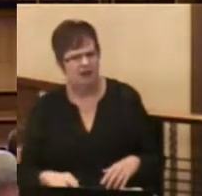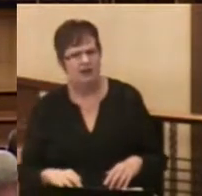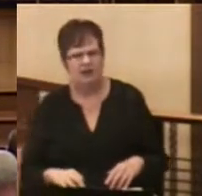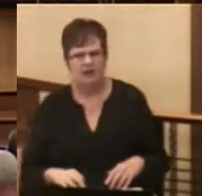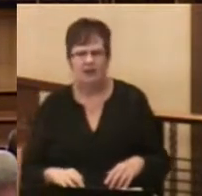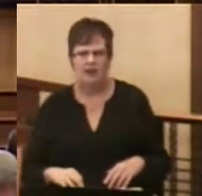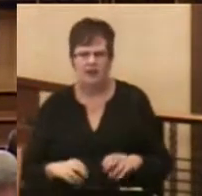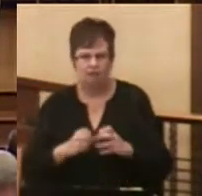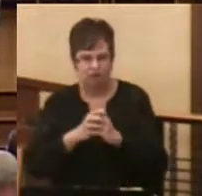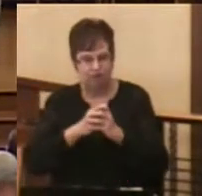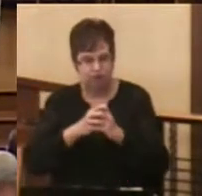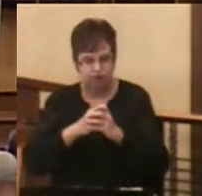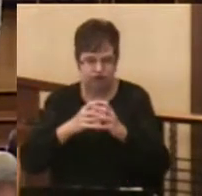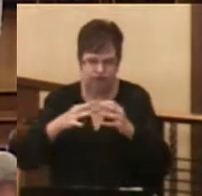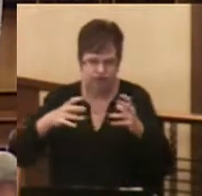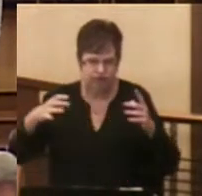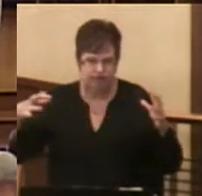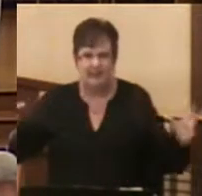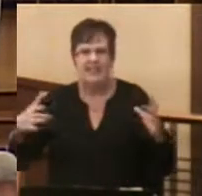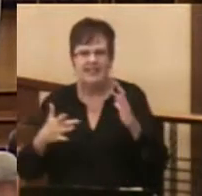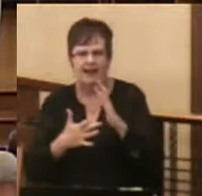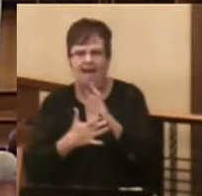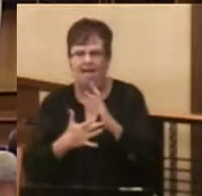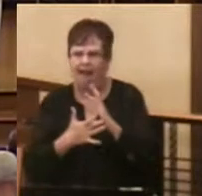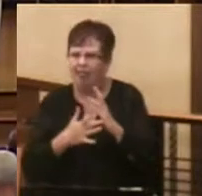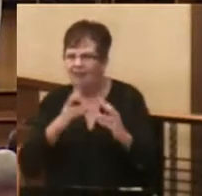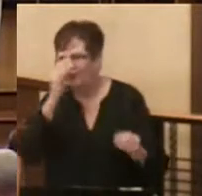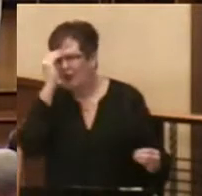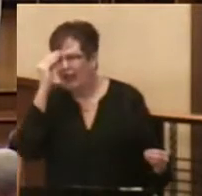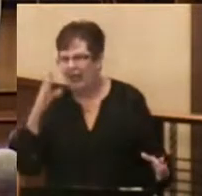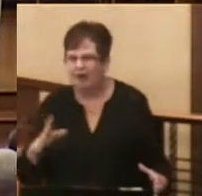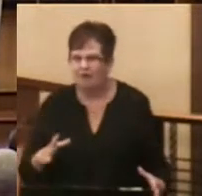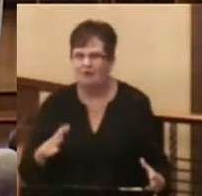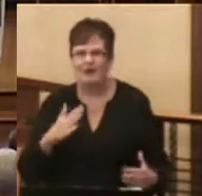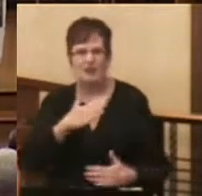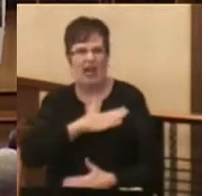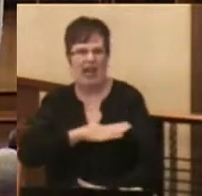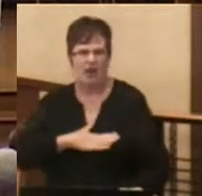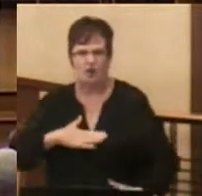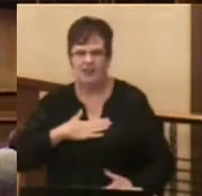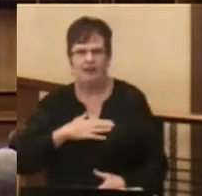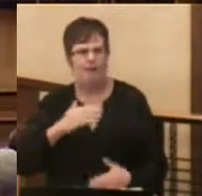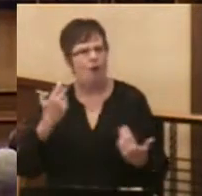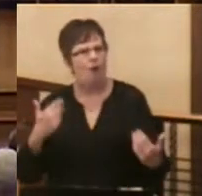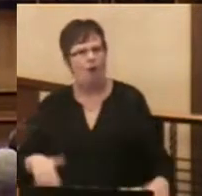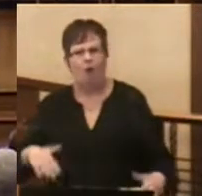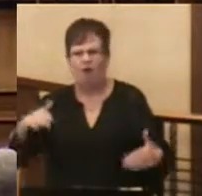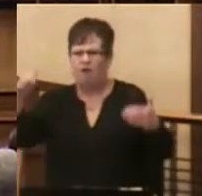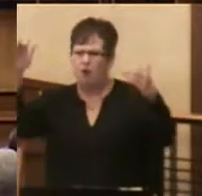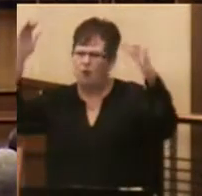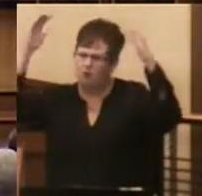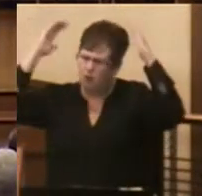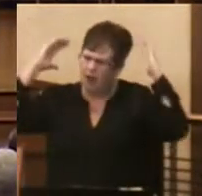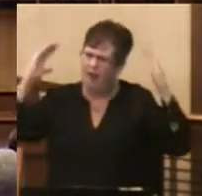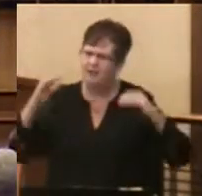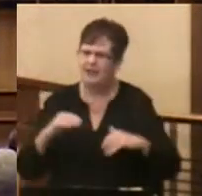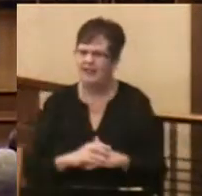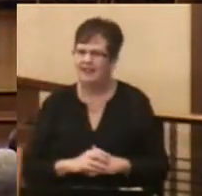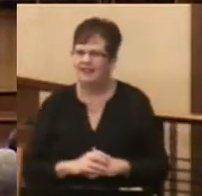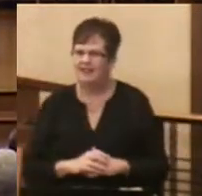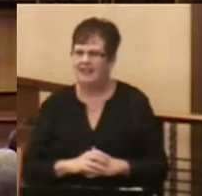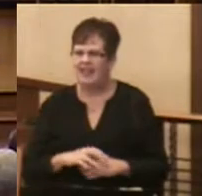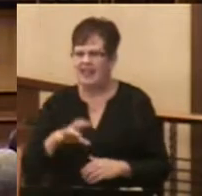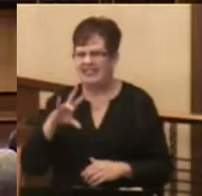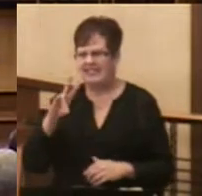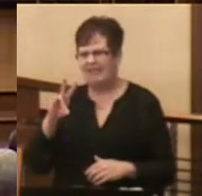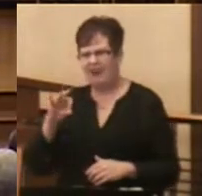explosion in technology, in information, in entertainment is overwhelming. I spent seven of my